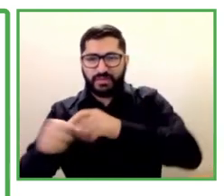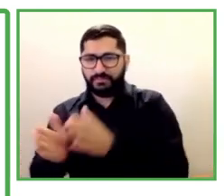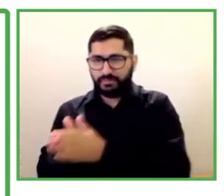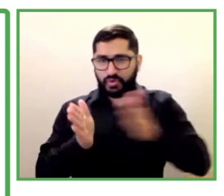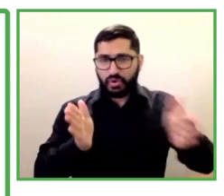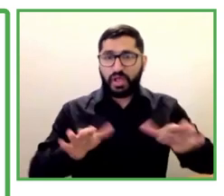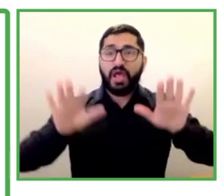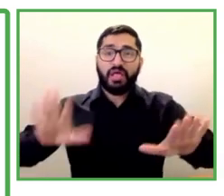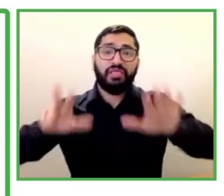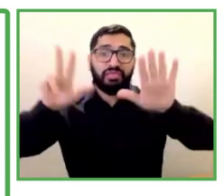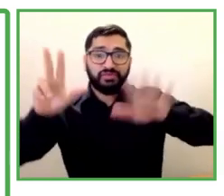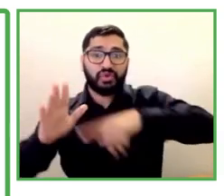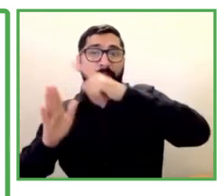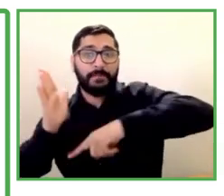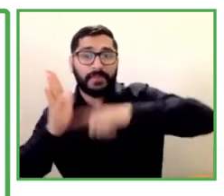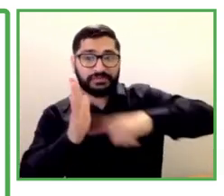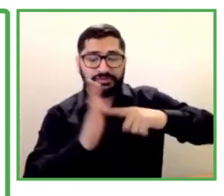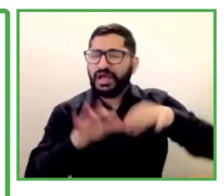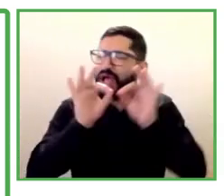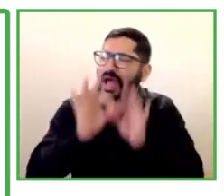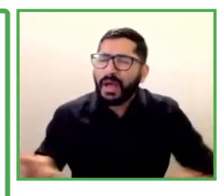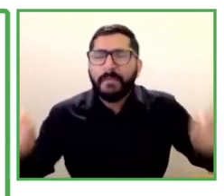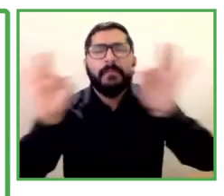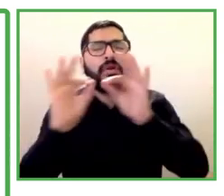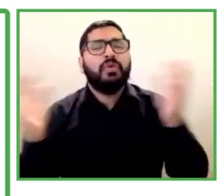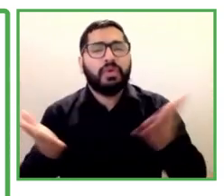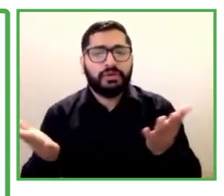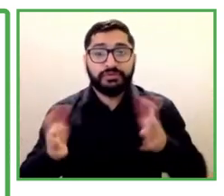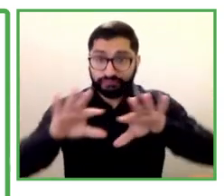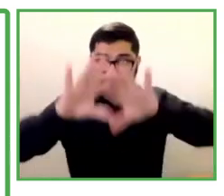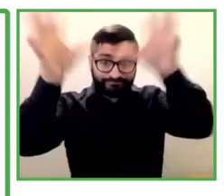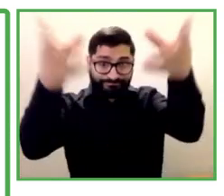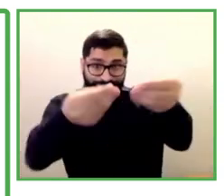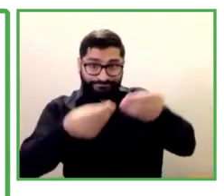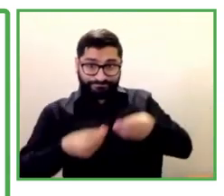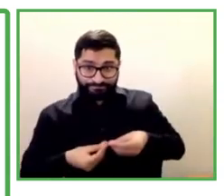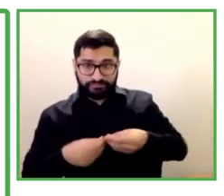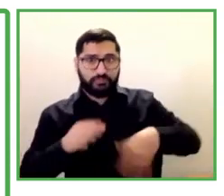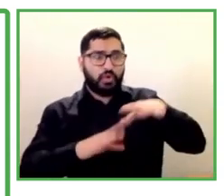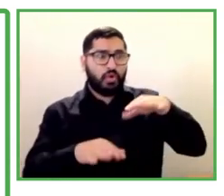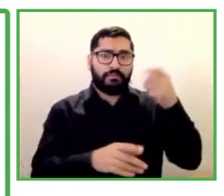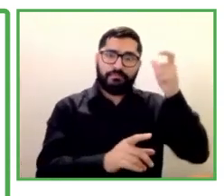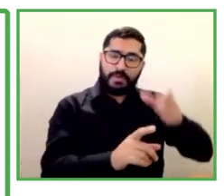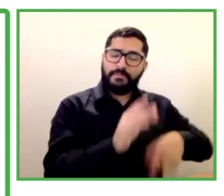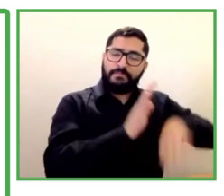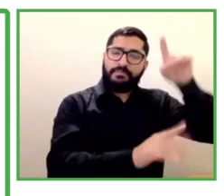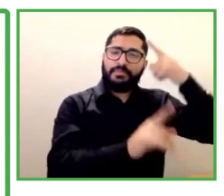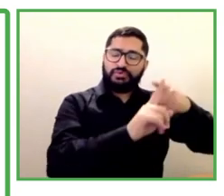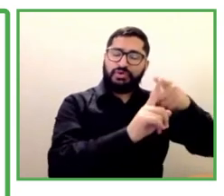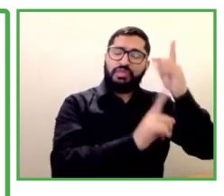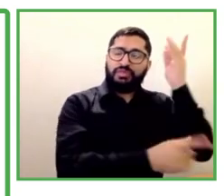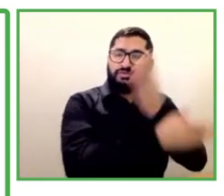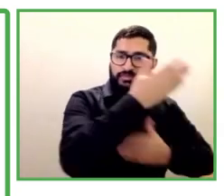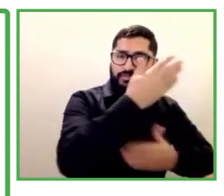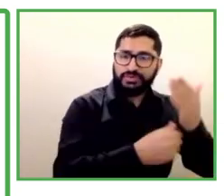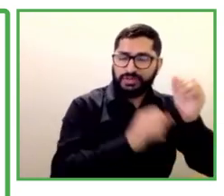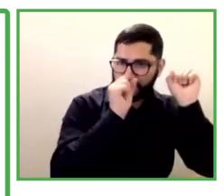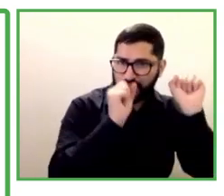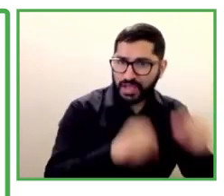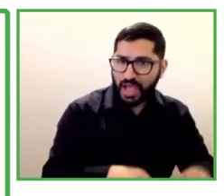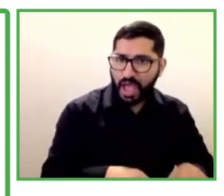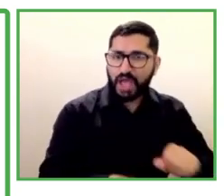of people with disabilities was 50% higher than we compared to the rest of the employees.